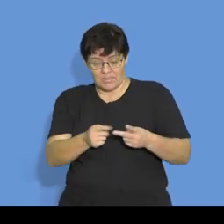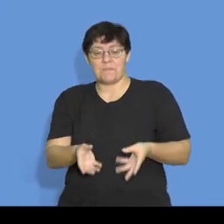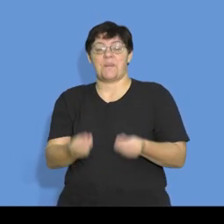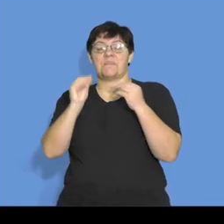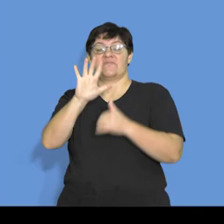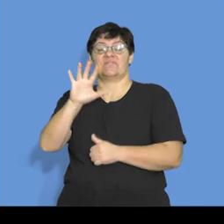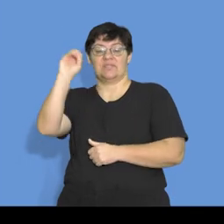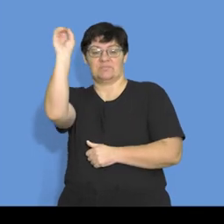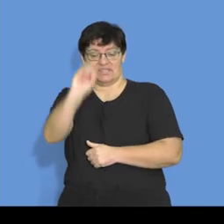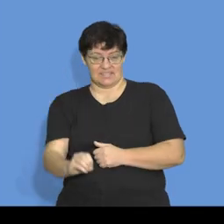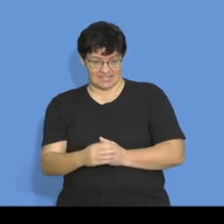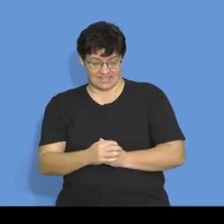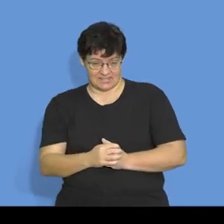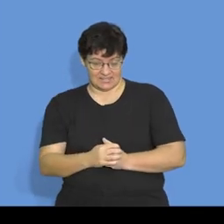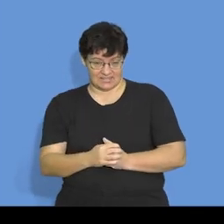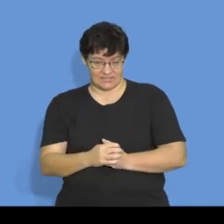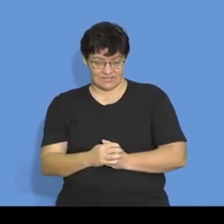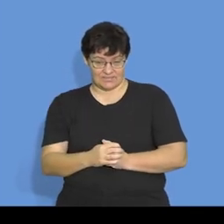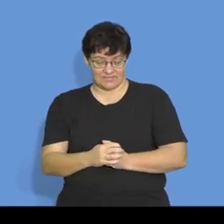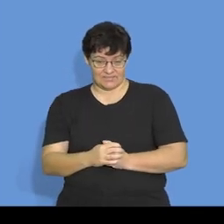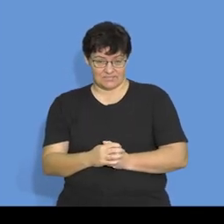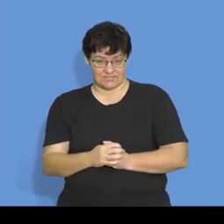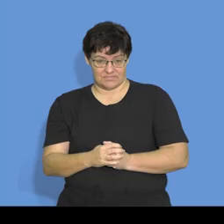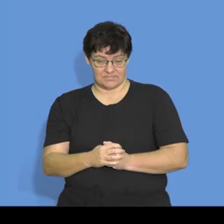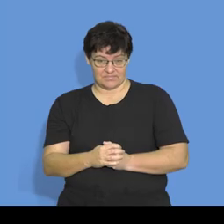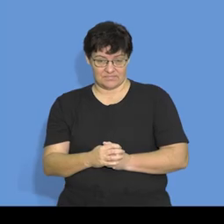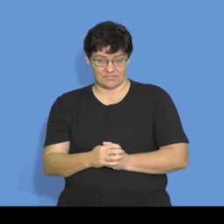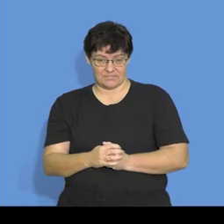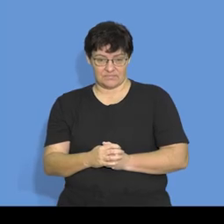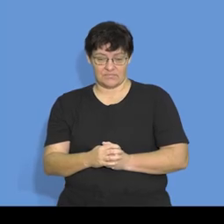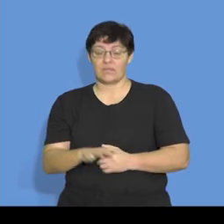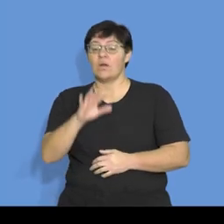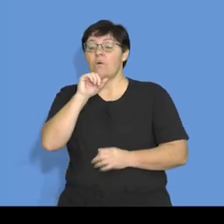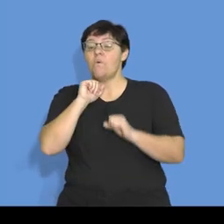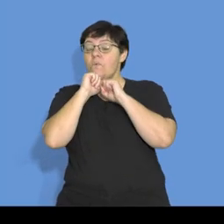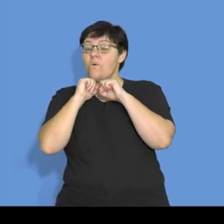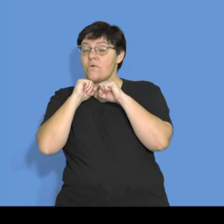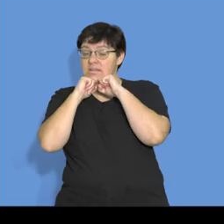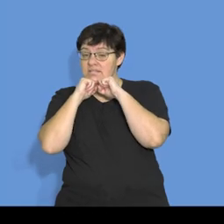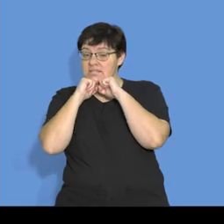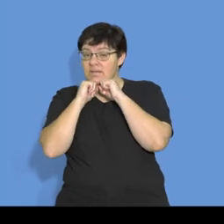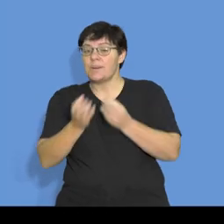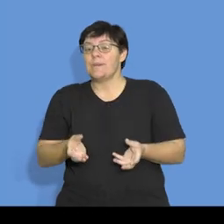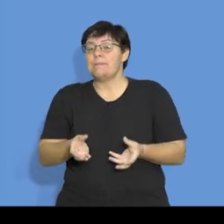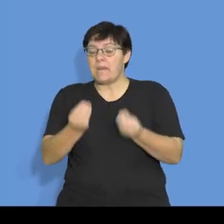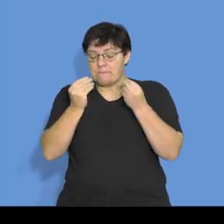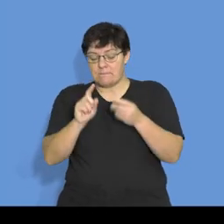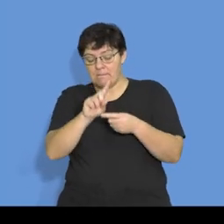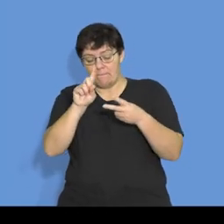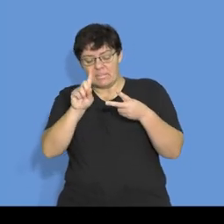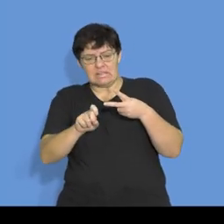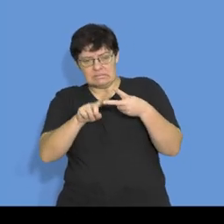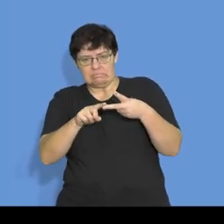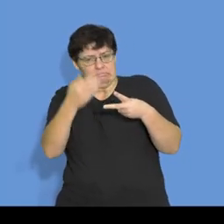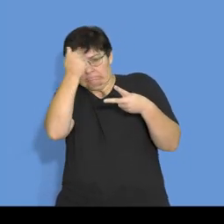the 50%, right? In August, I'm going to be receiving a percentage, but I